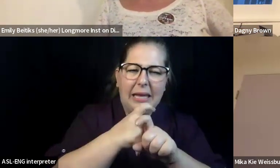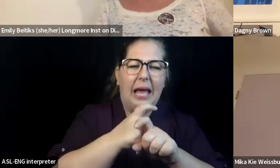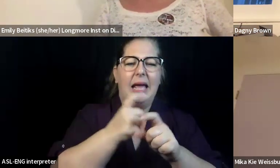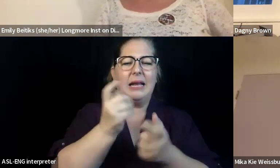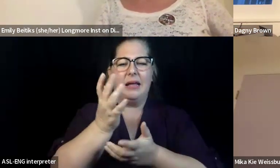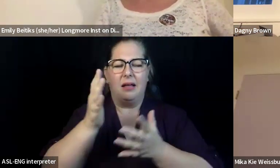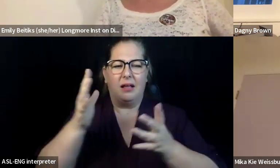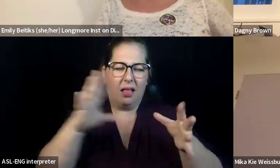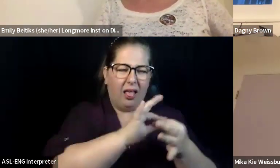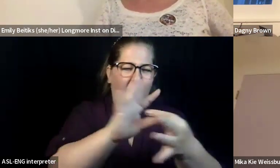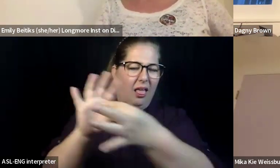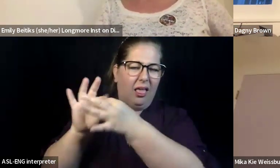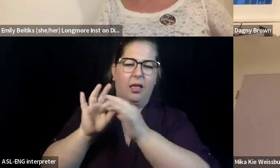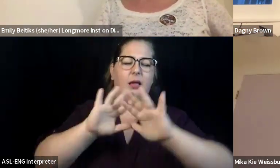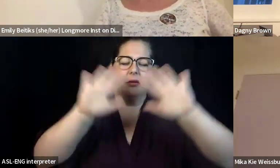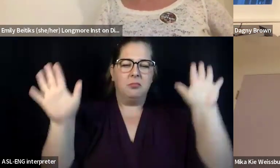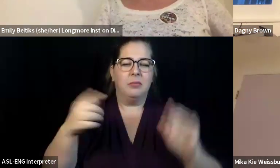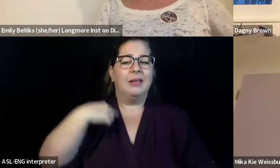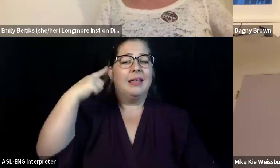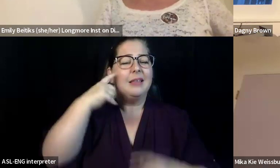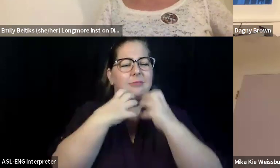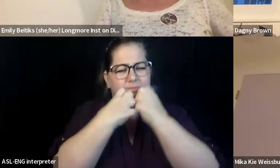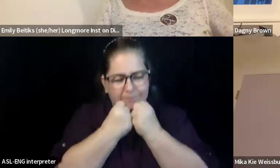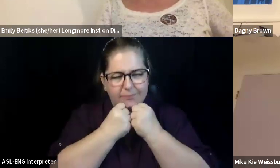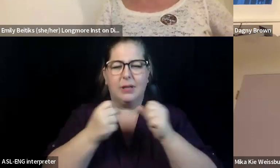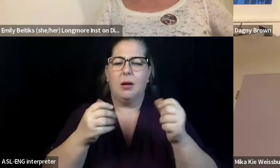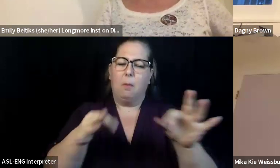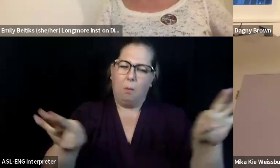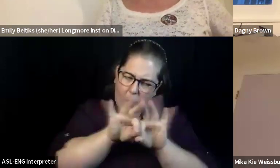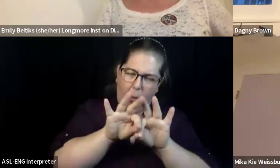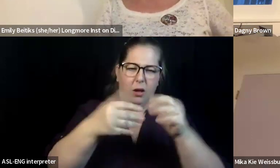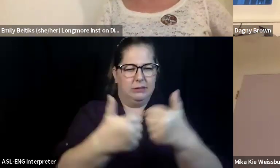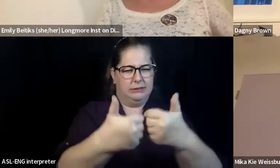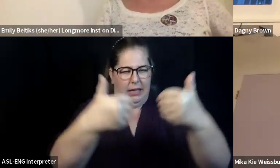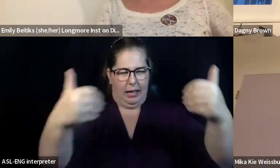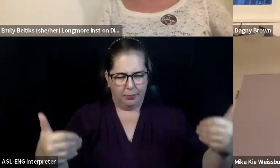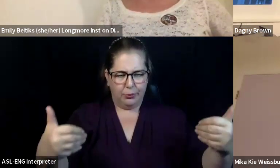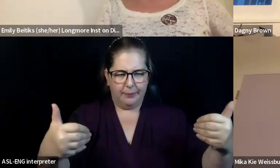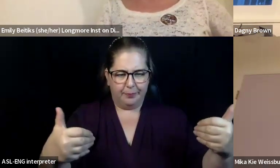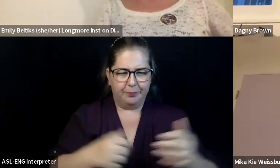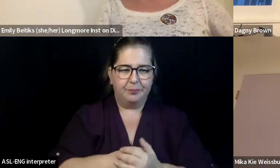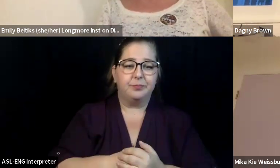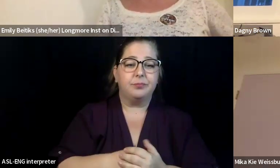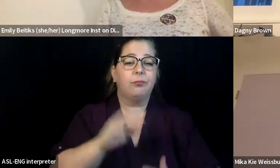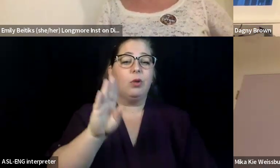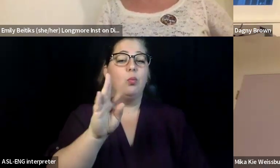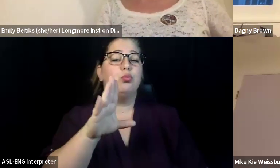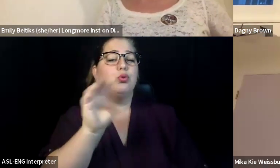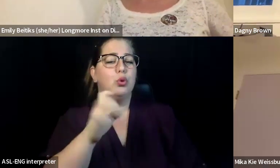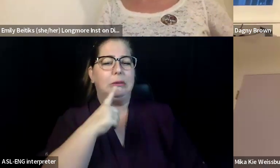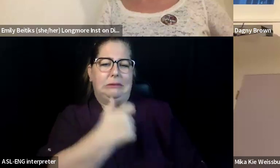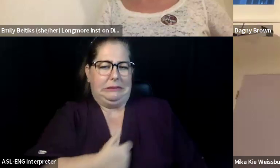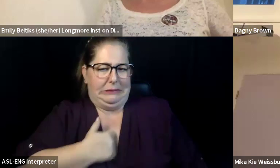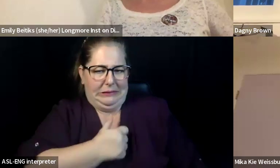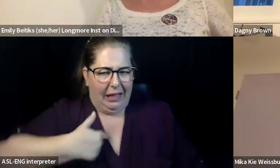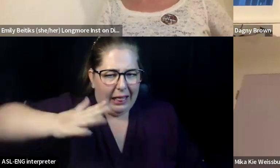Who and what will be the rest of the building above the ground floor? think a few people came in late. So, um, Mika, do you want to talk about the Kelsey